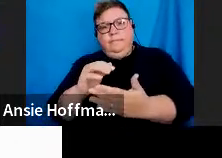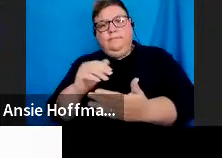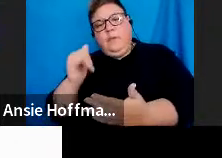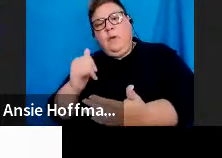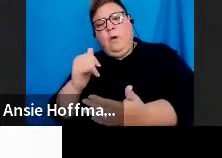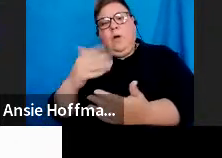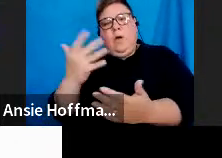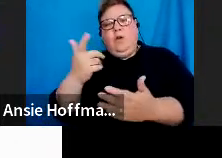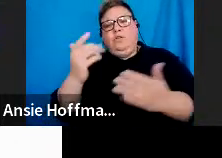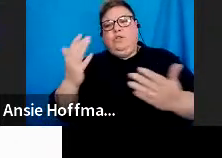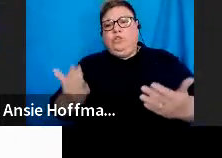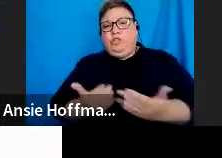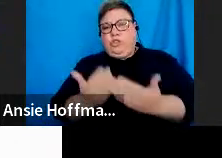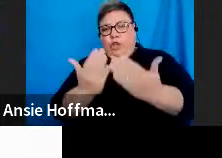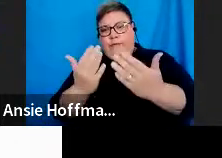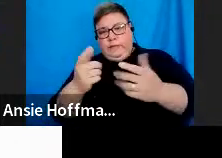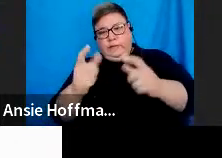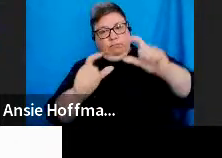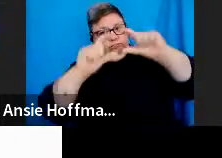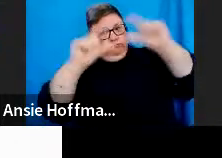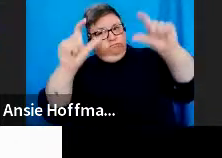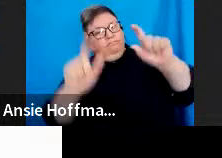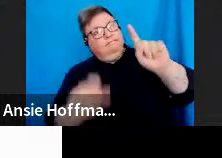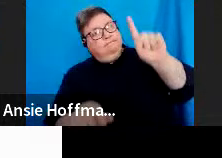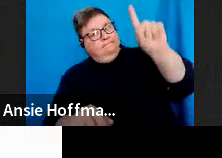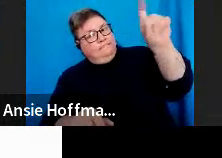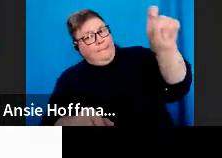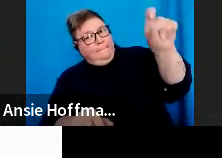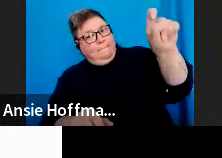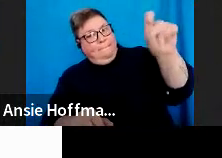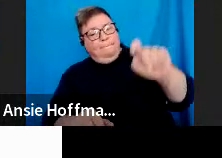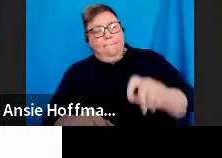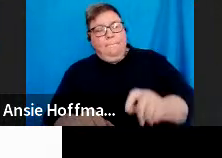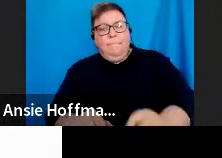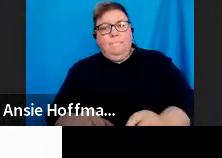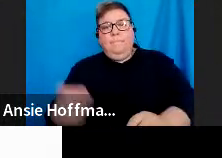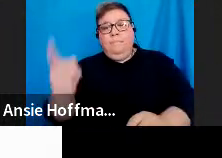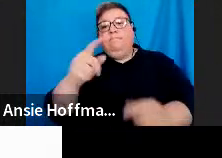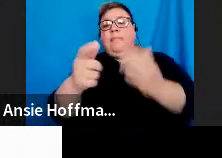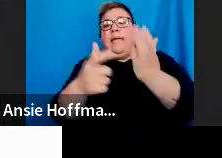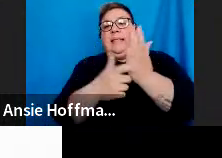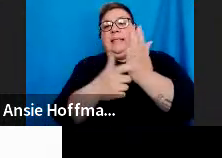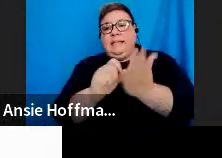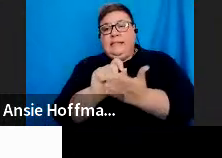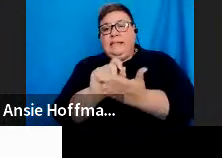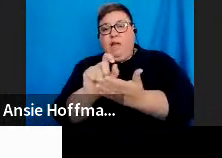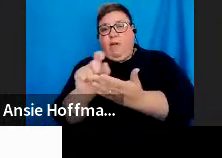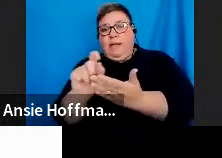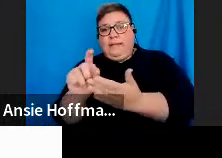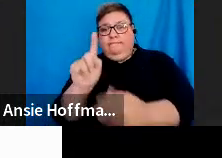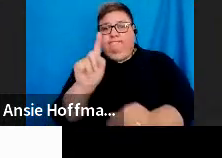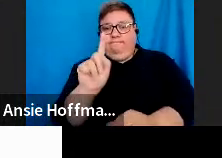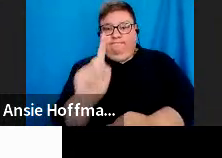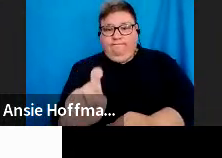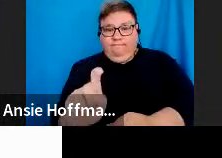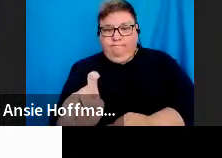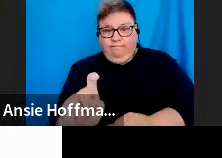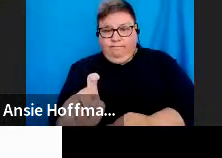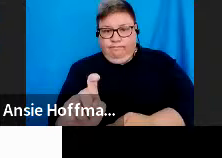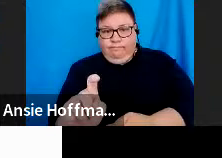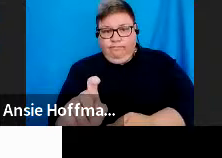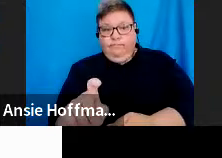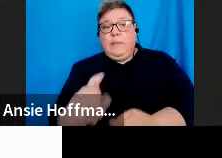to click on services on the top main menu. Then you're going to click on tax directives. The menu of the tax